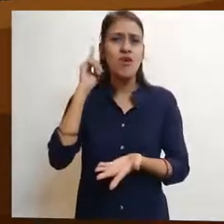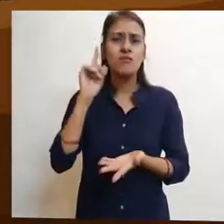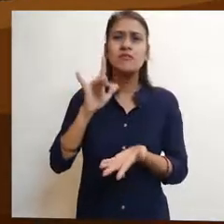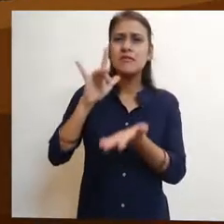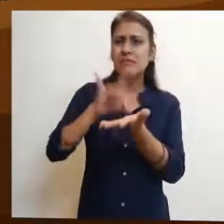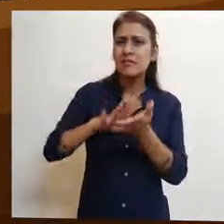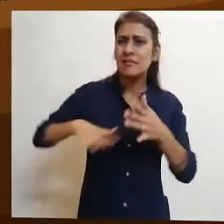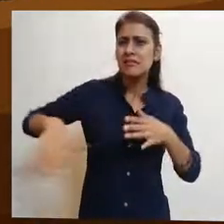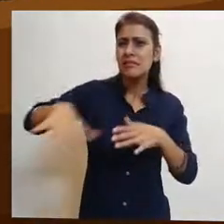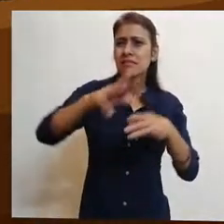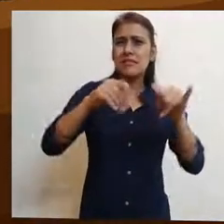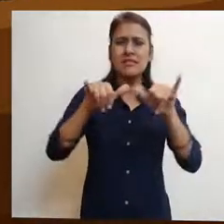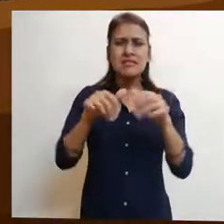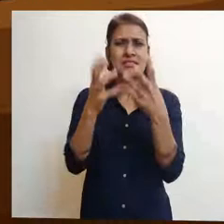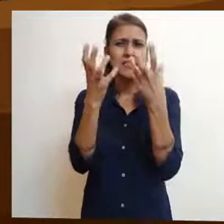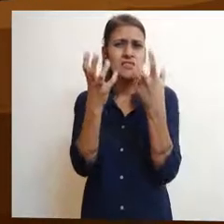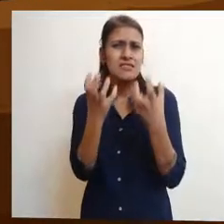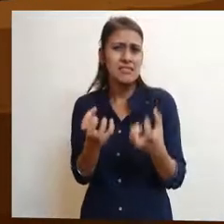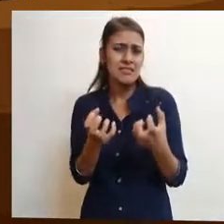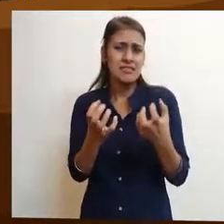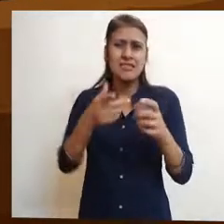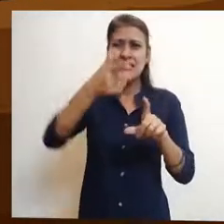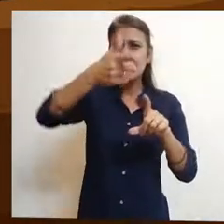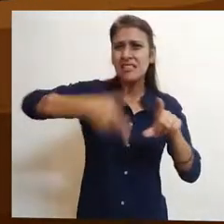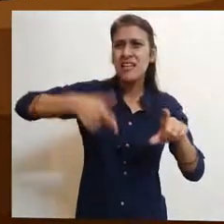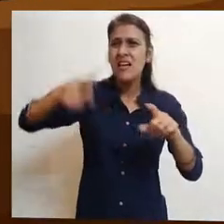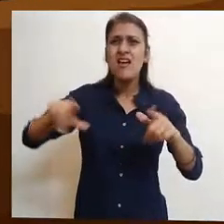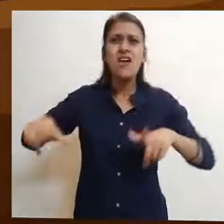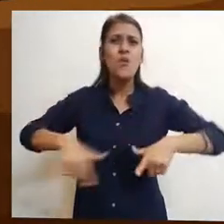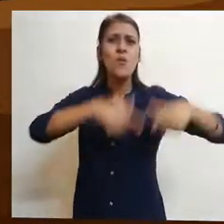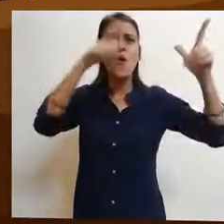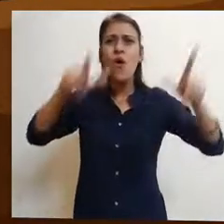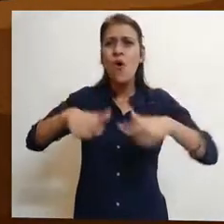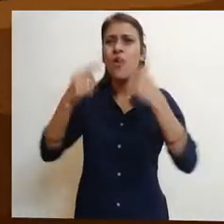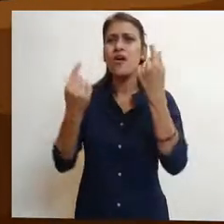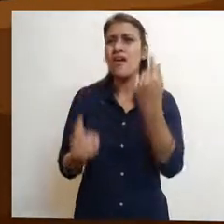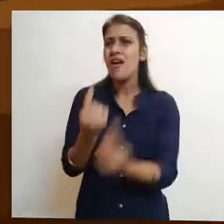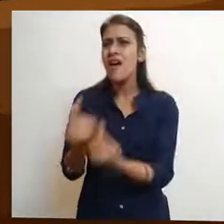parched and dry, and there wasn't a bush or tree in sight.